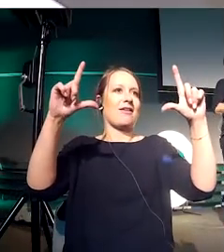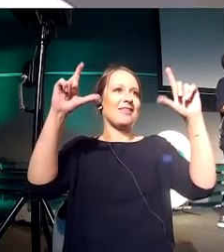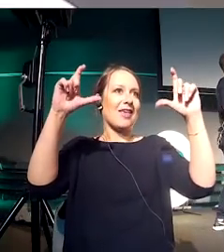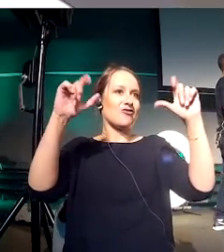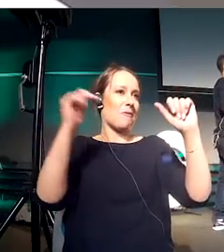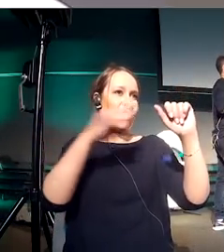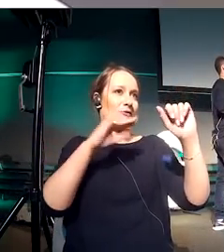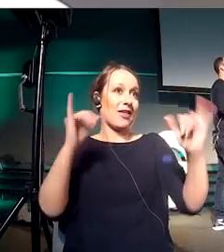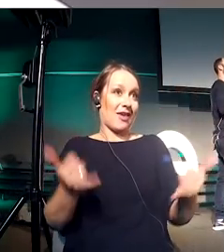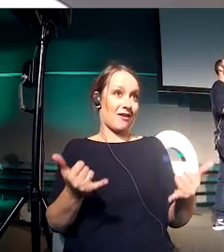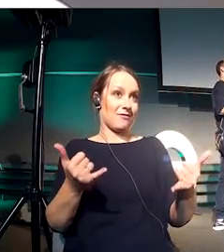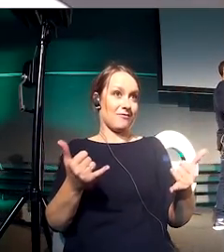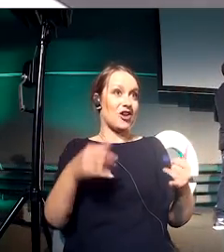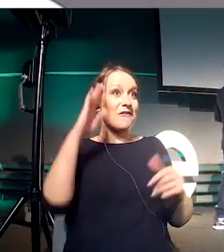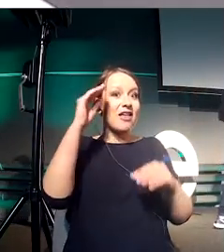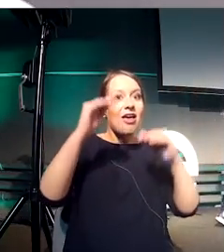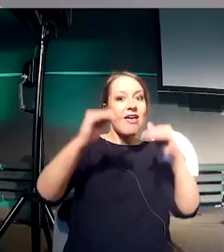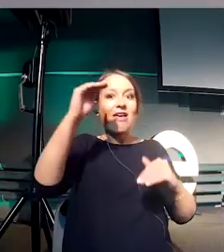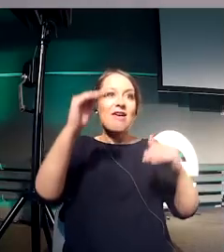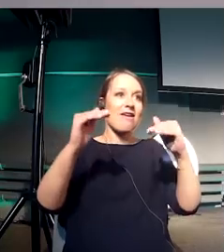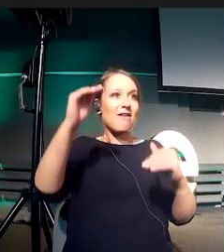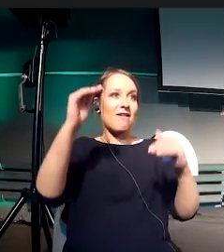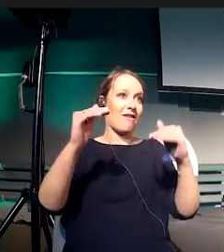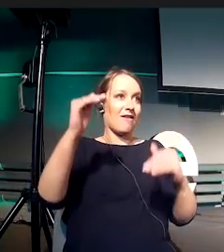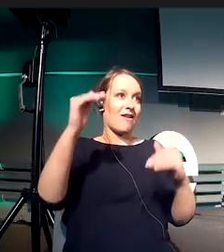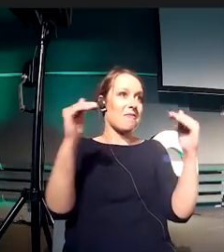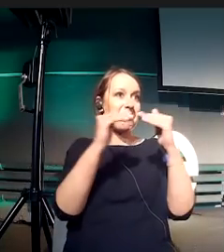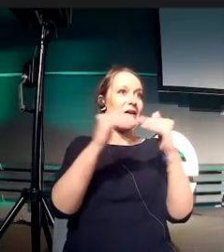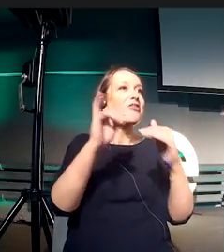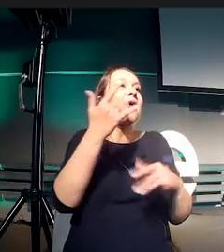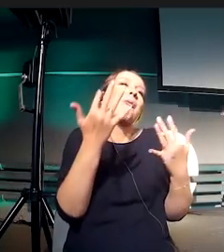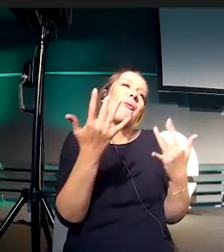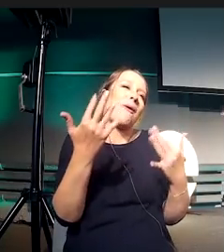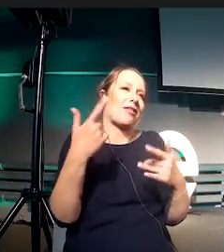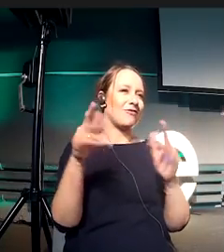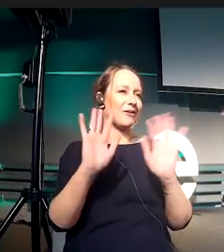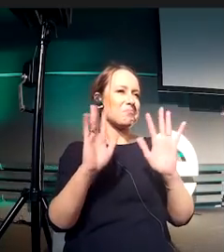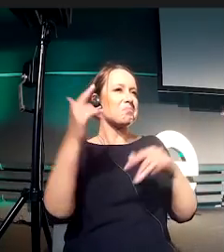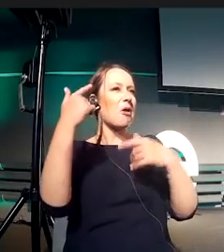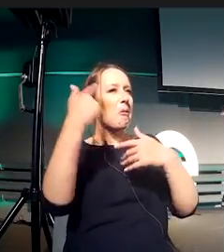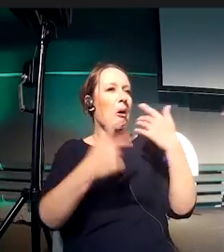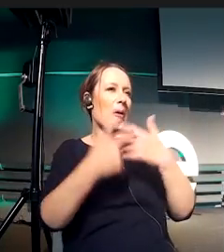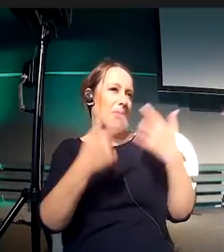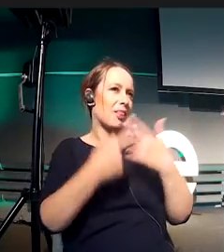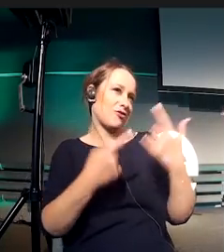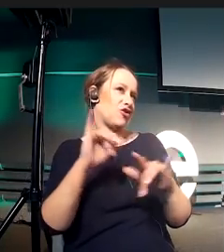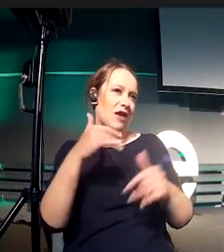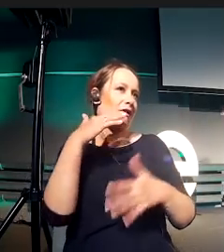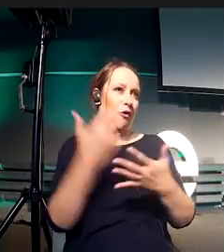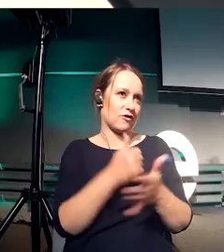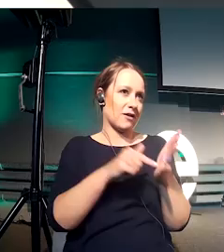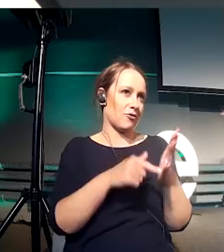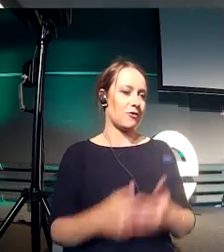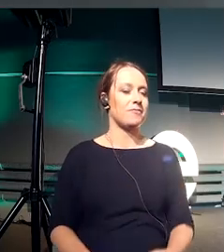measure we have. Another one we have is actually taking a specific space and dividing that. For